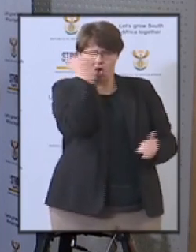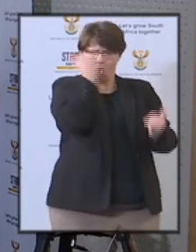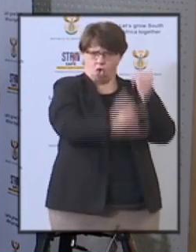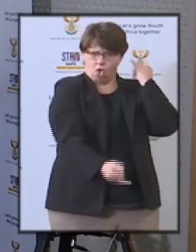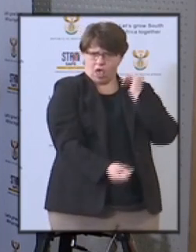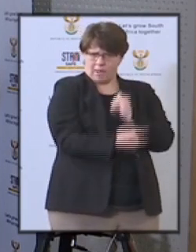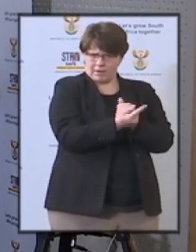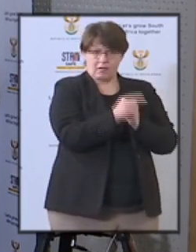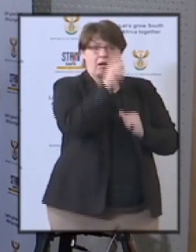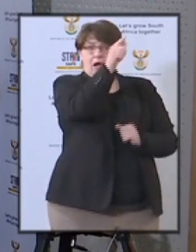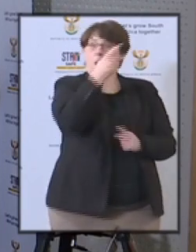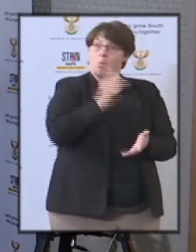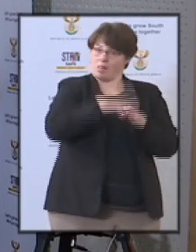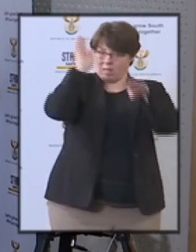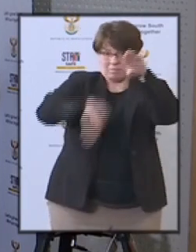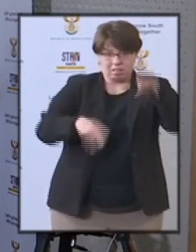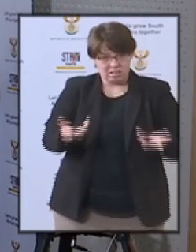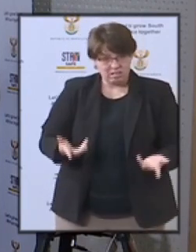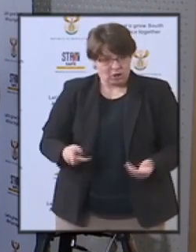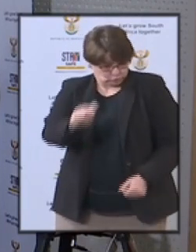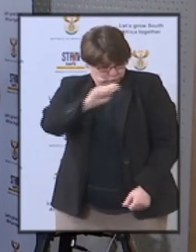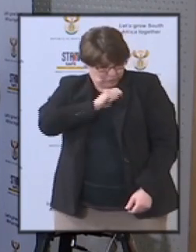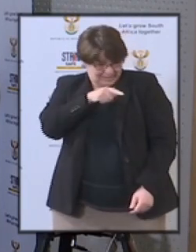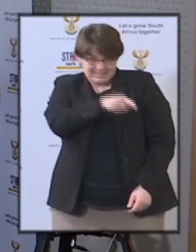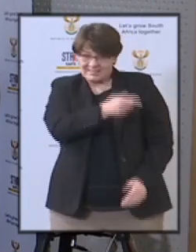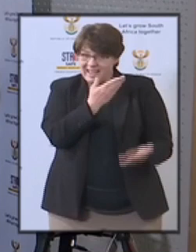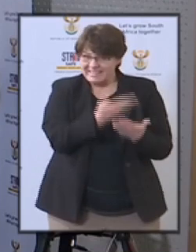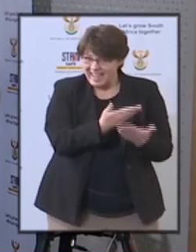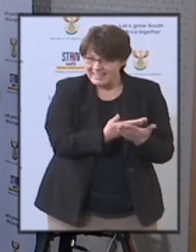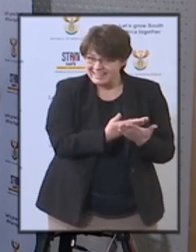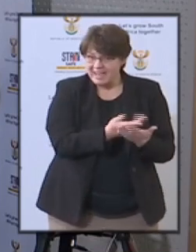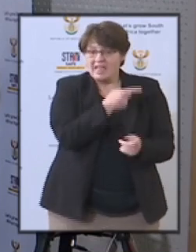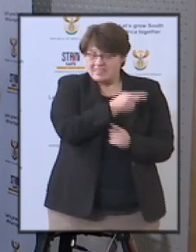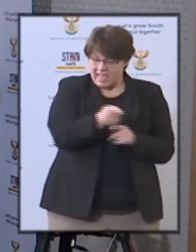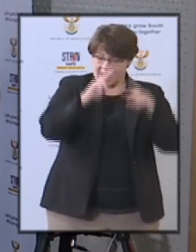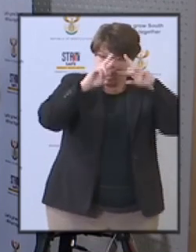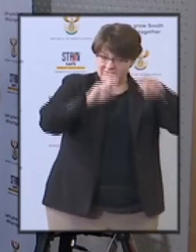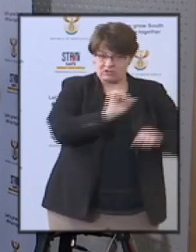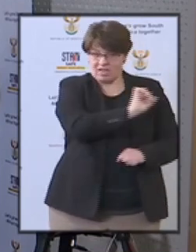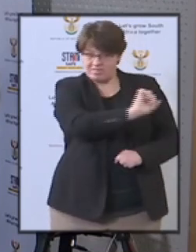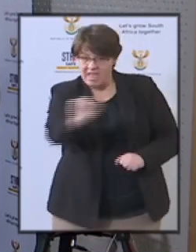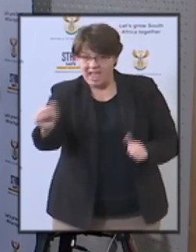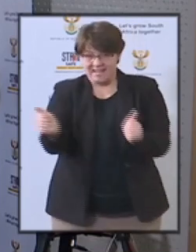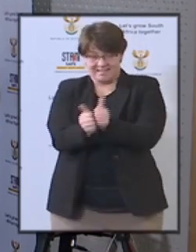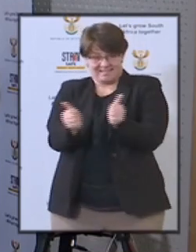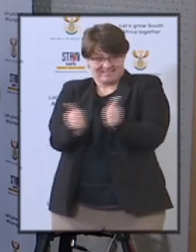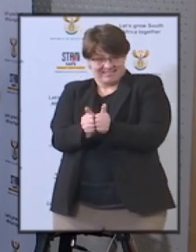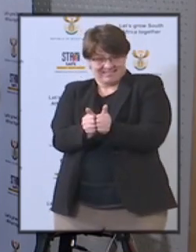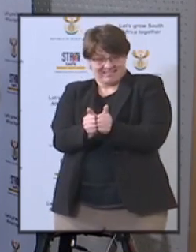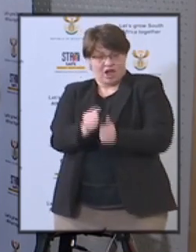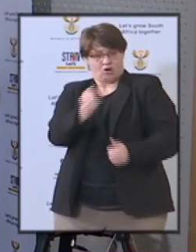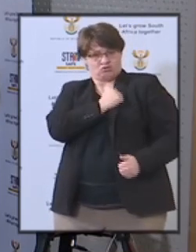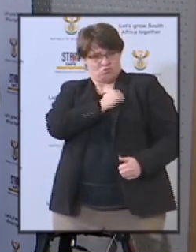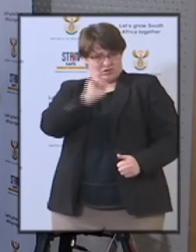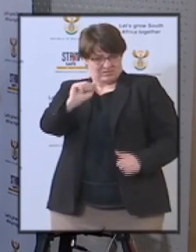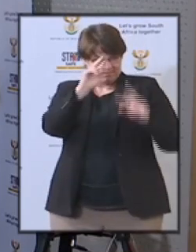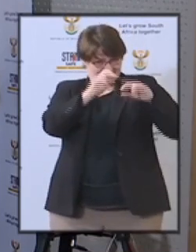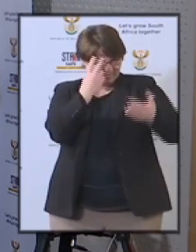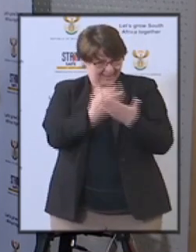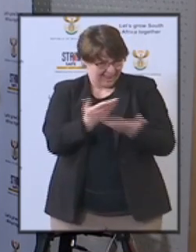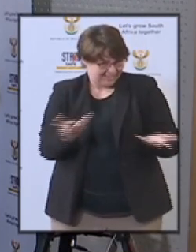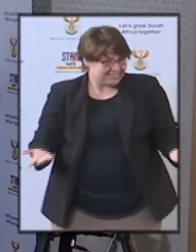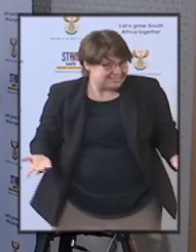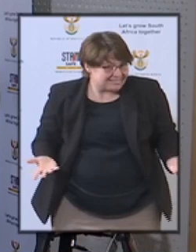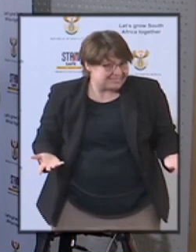can you trust the task team that they will investigate their colleagues and comrades if and when